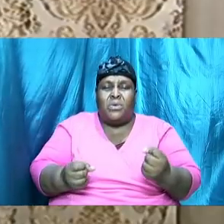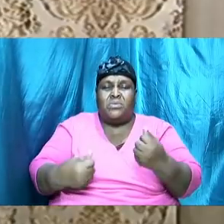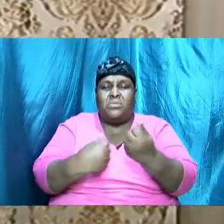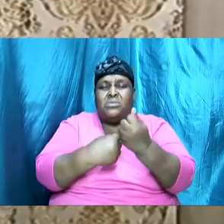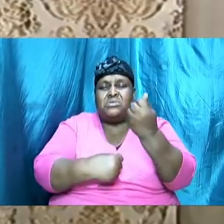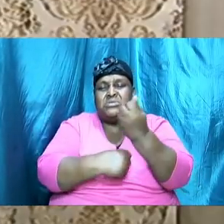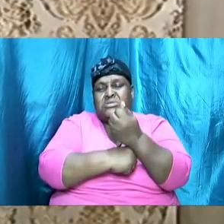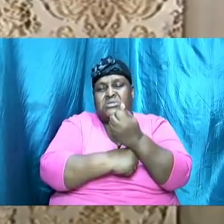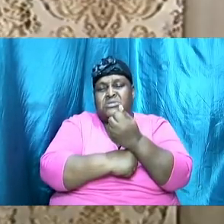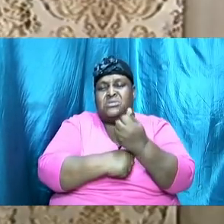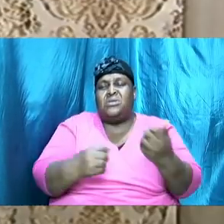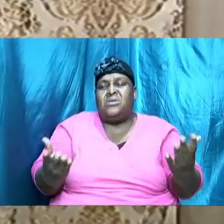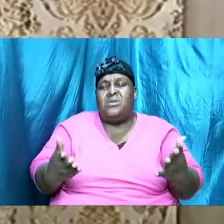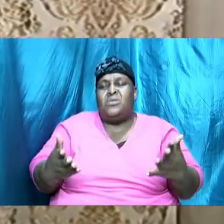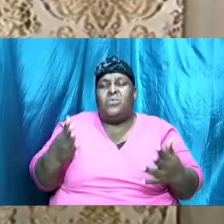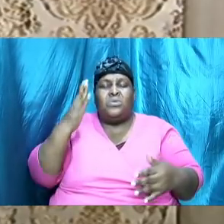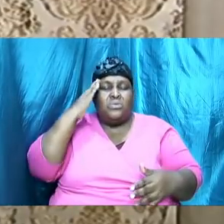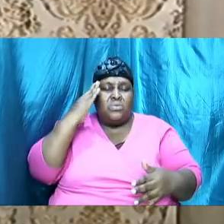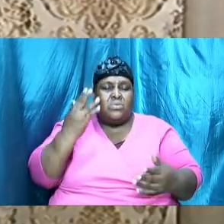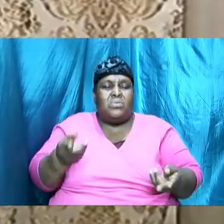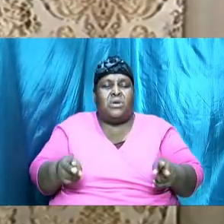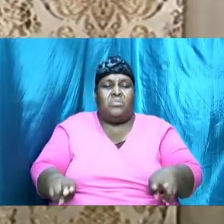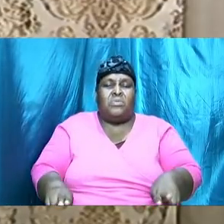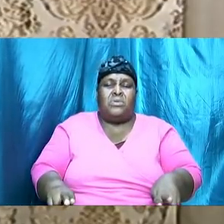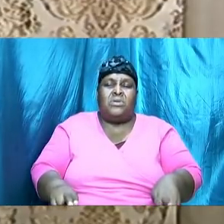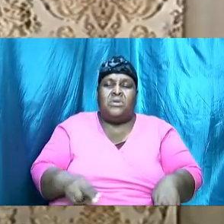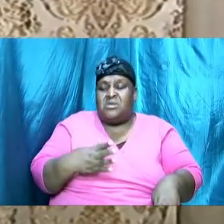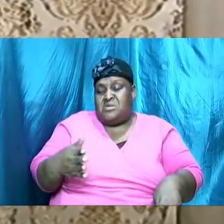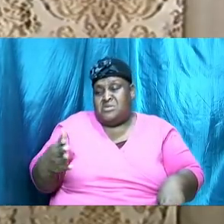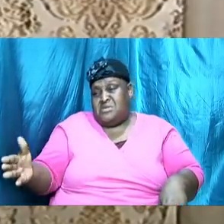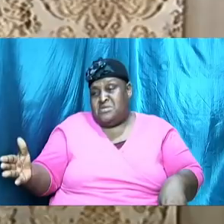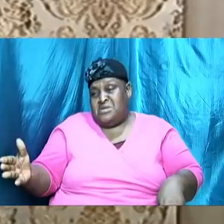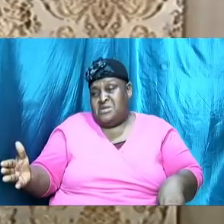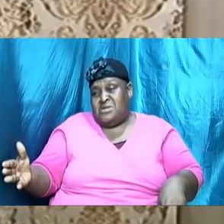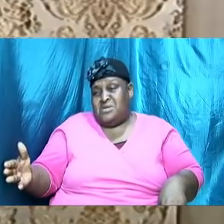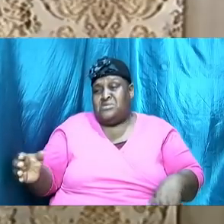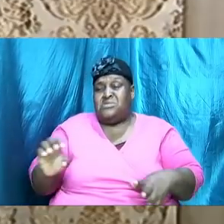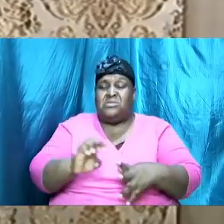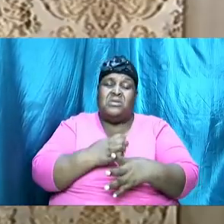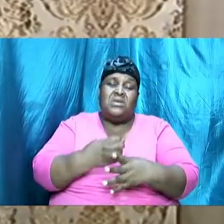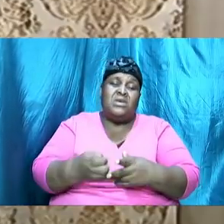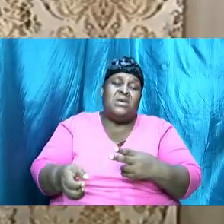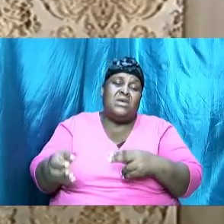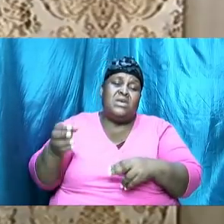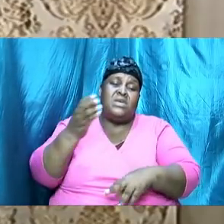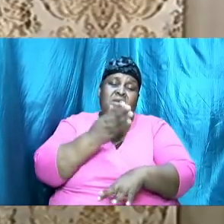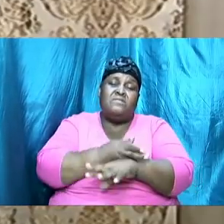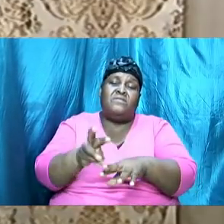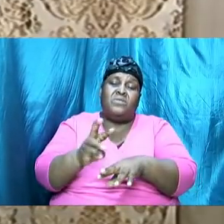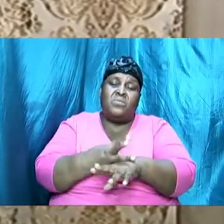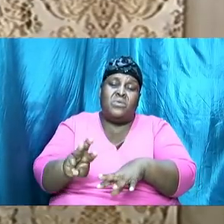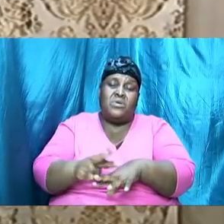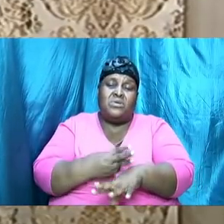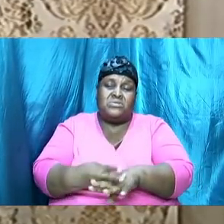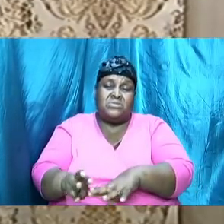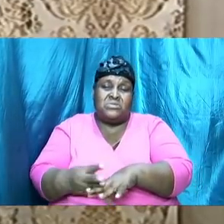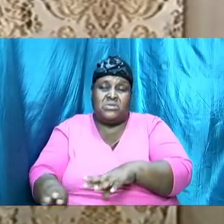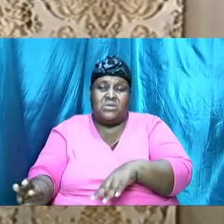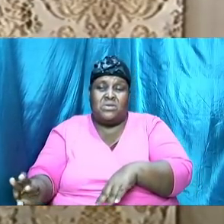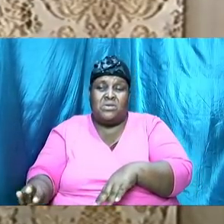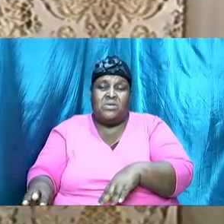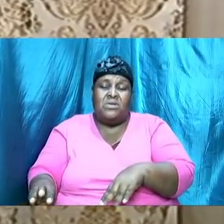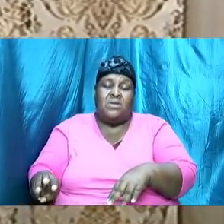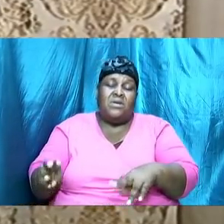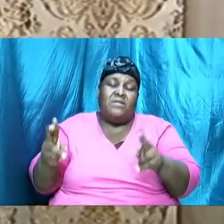because of what we knew was happening, the thing has gotten even worse, and so the very thing that we